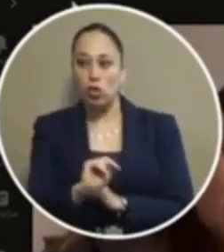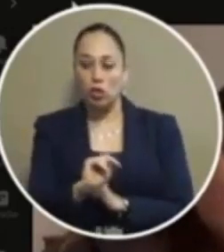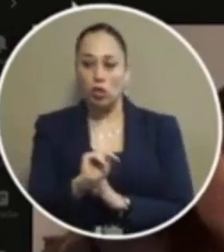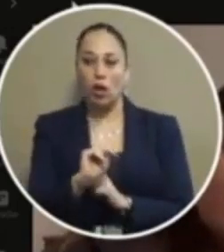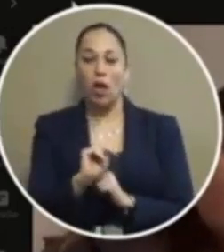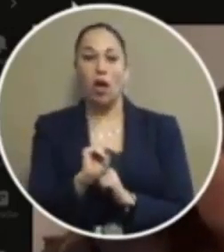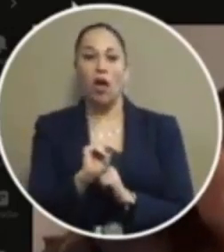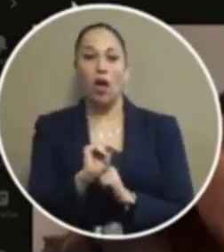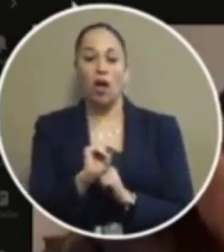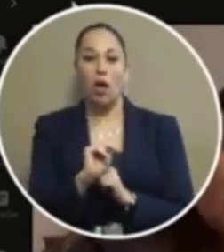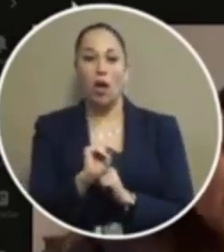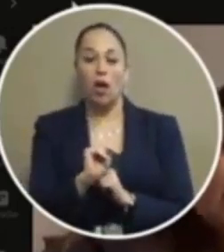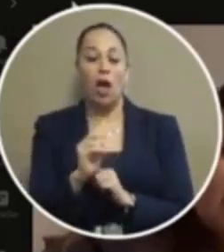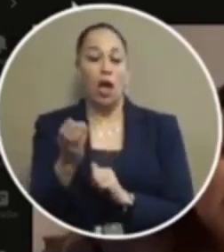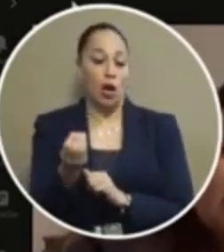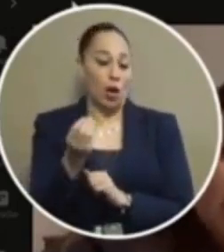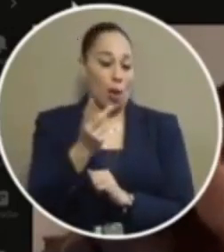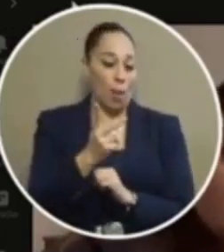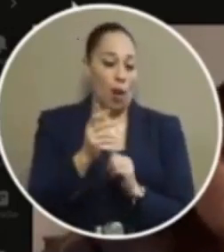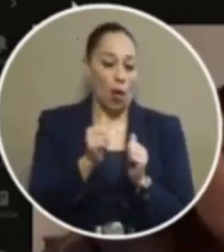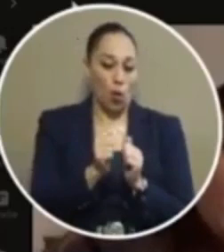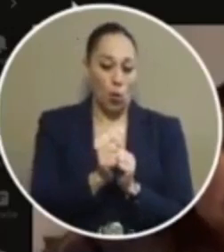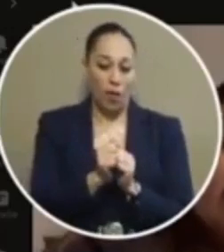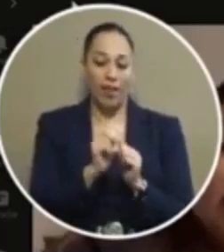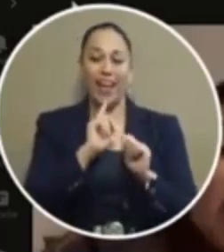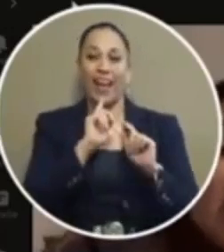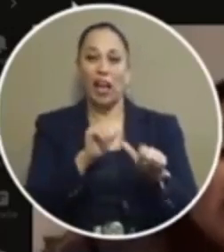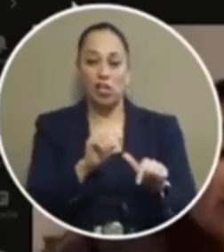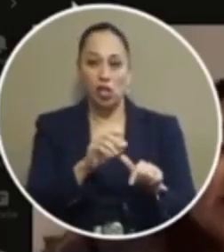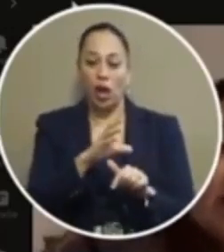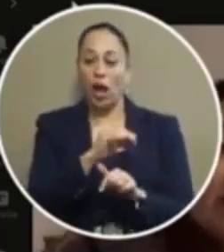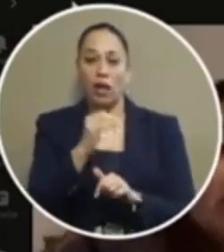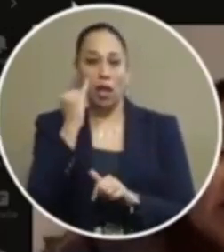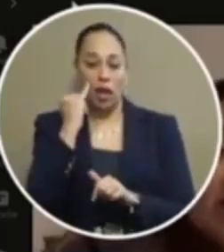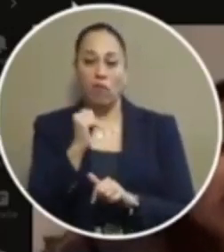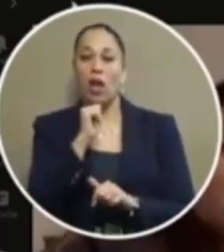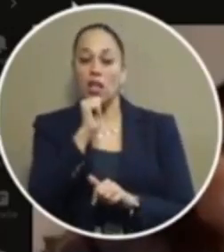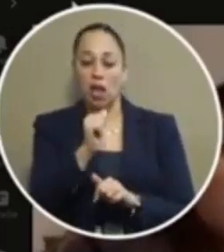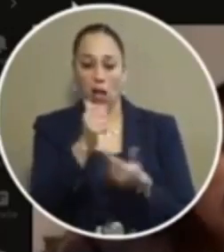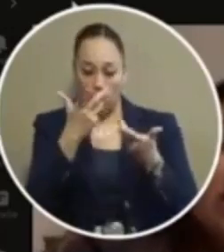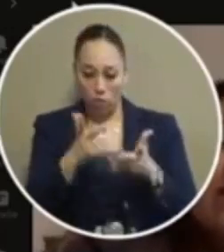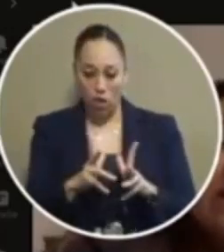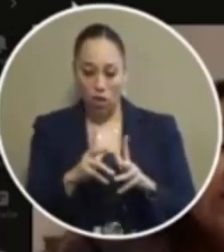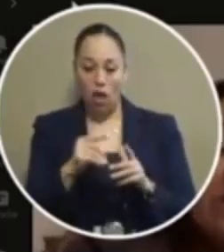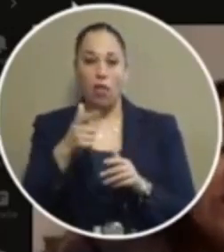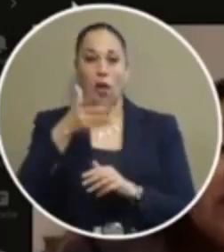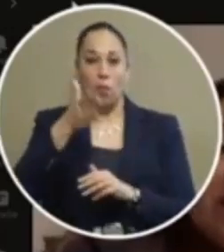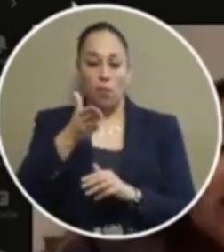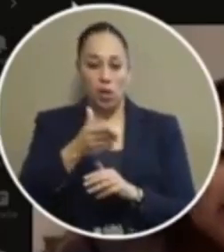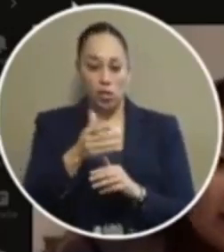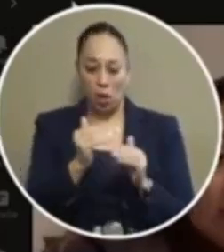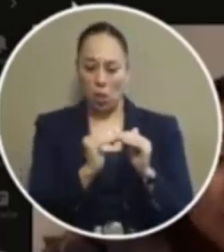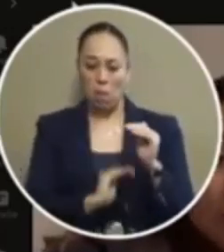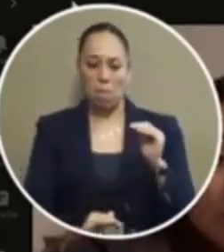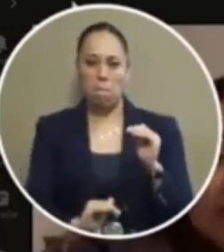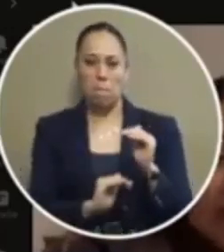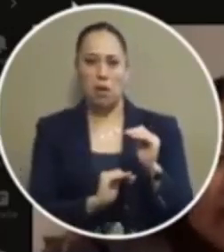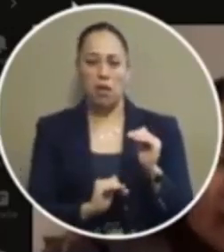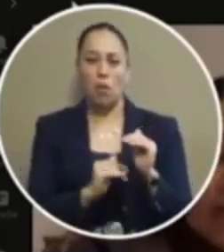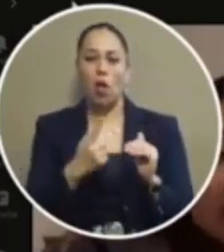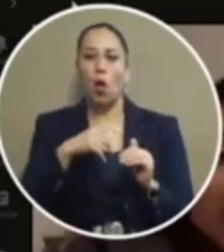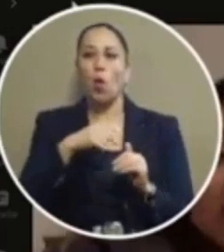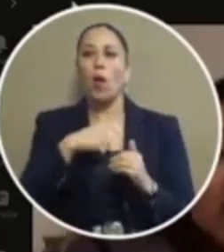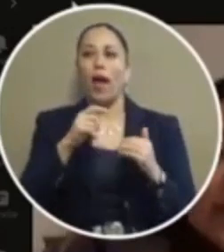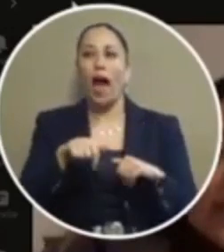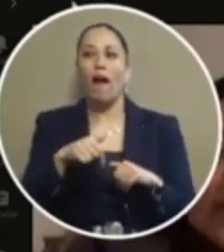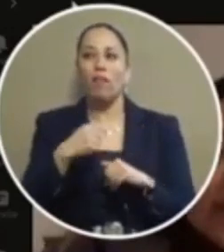resolution um come back with definitive answers and if they're not definitive then in the presentation at the very minimum we have